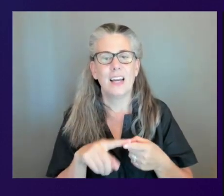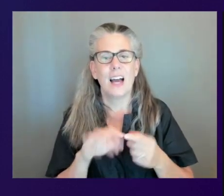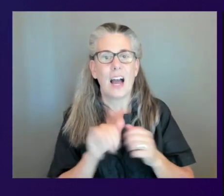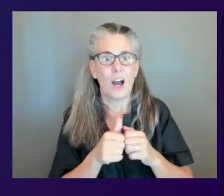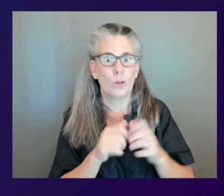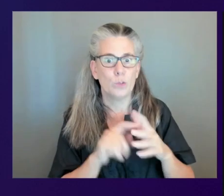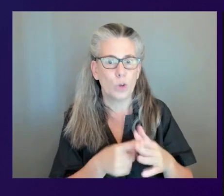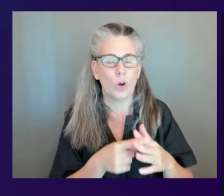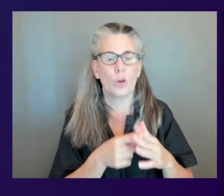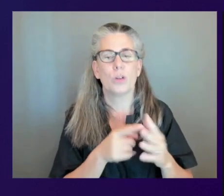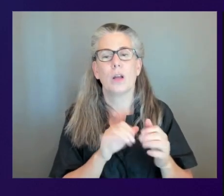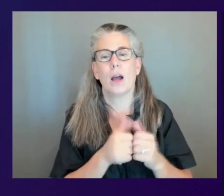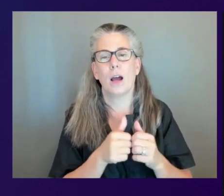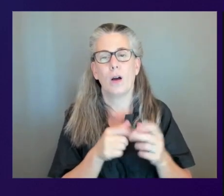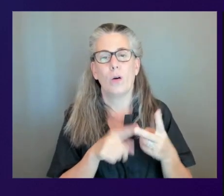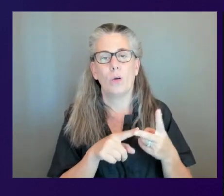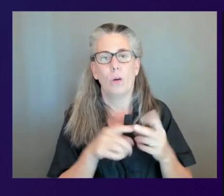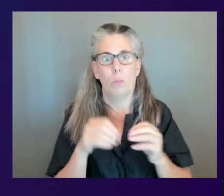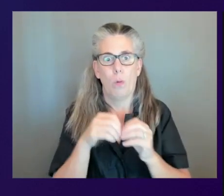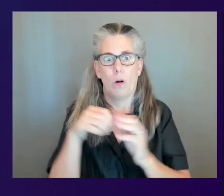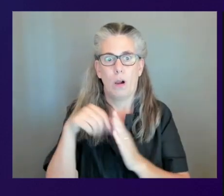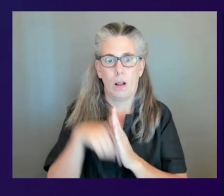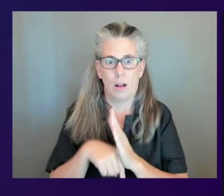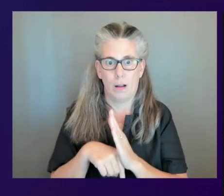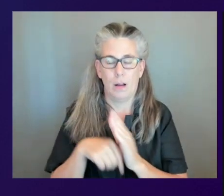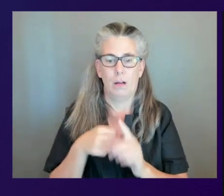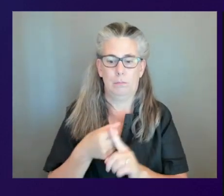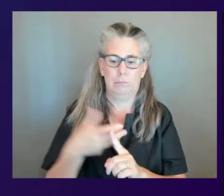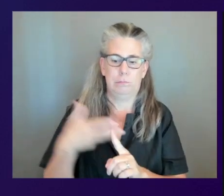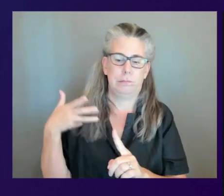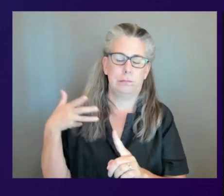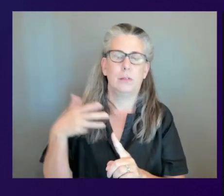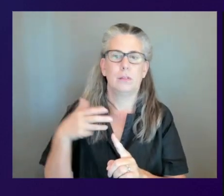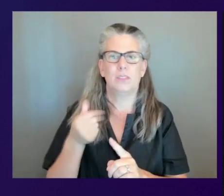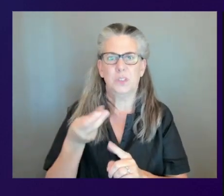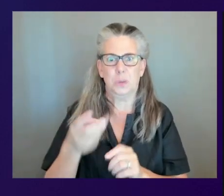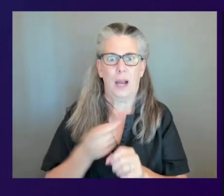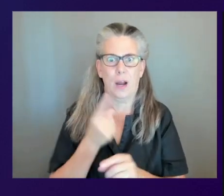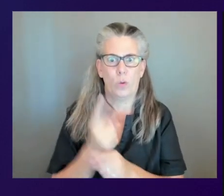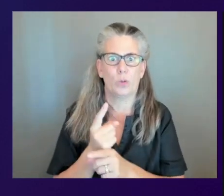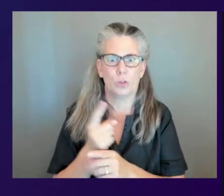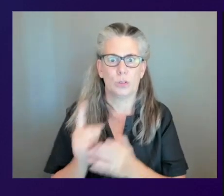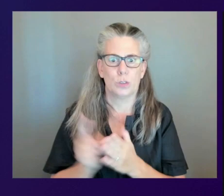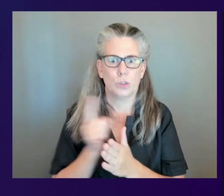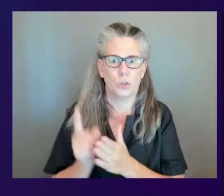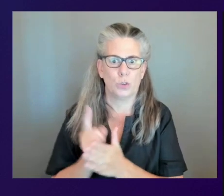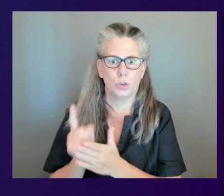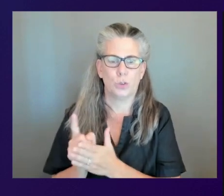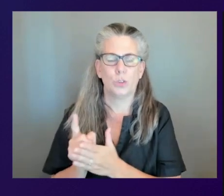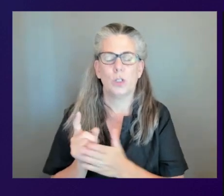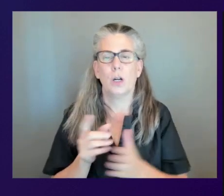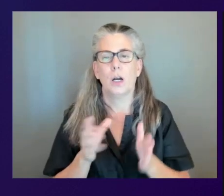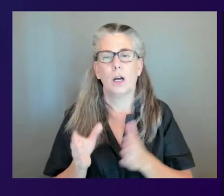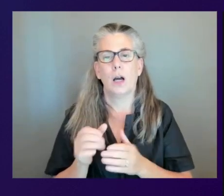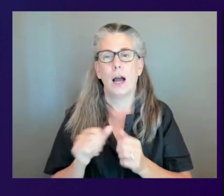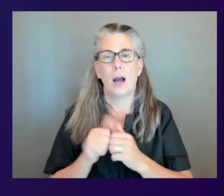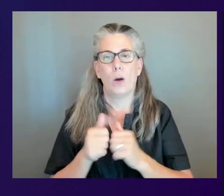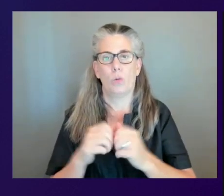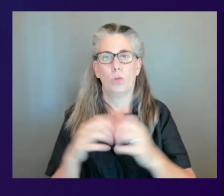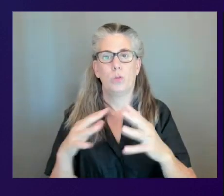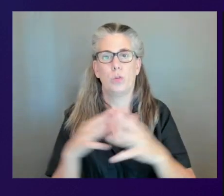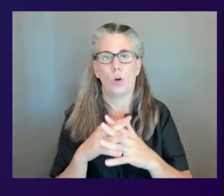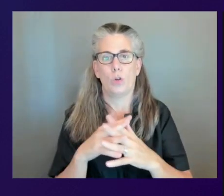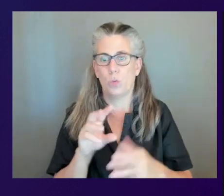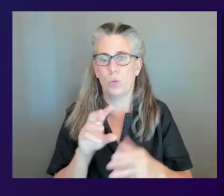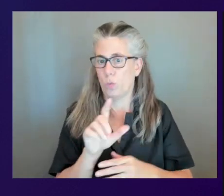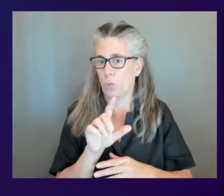the deep dive goes a little bit deeper into that over a couple hours and then we have launching a workspace asriel did not mention launching a